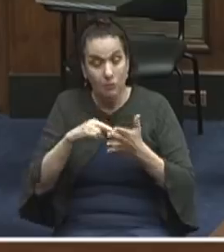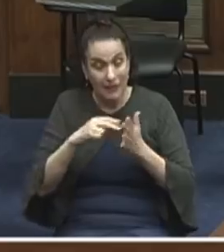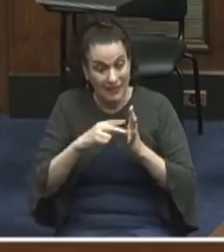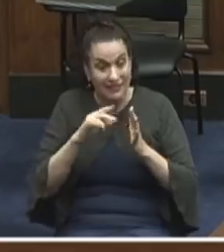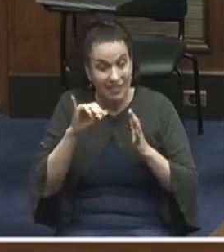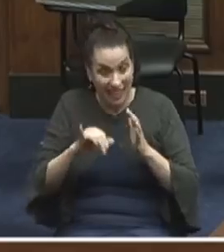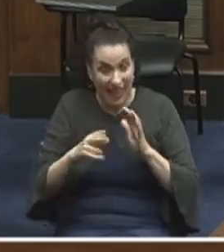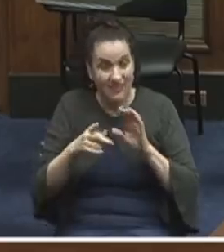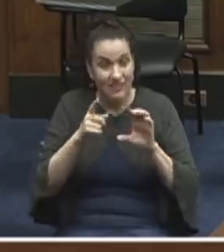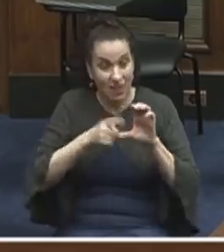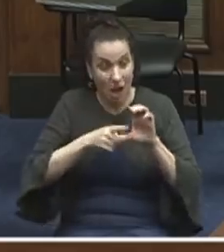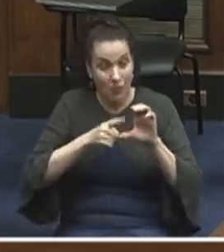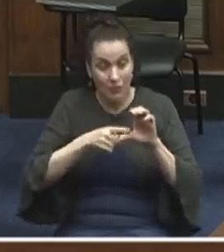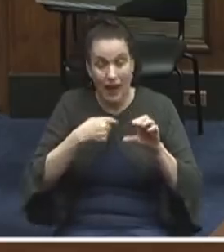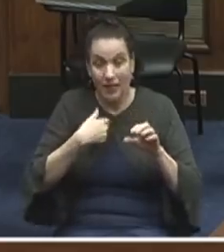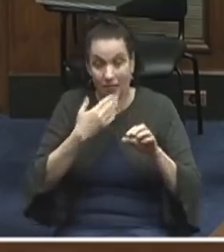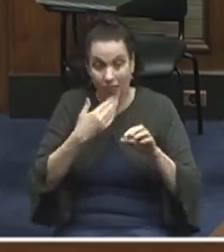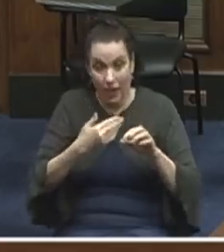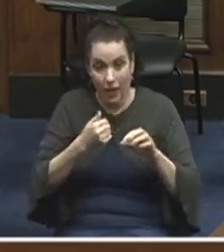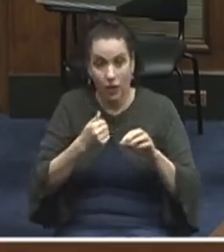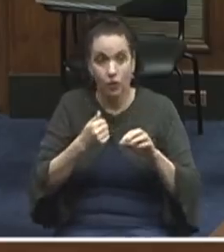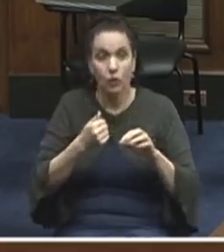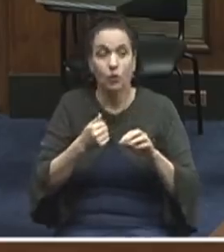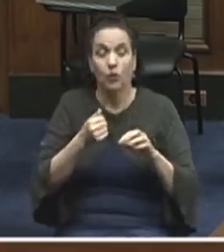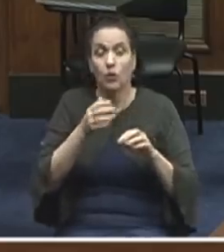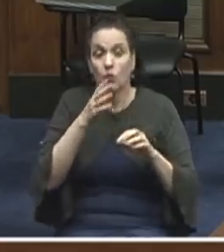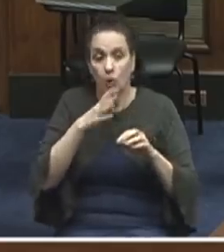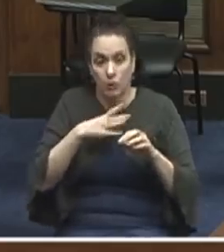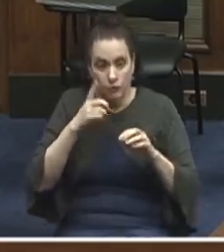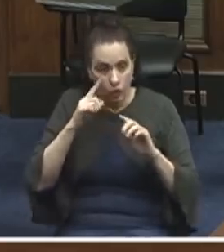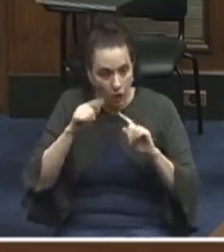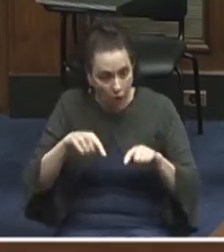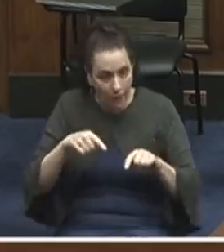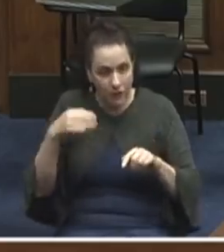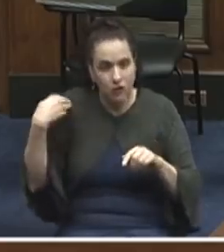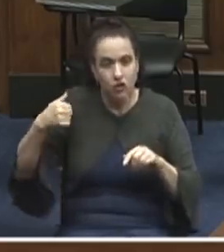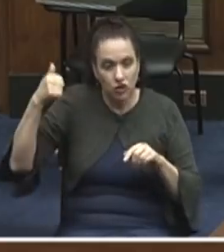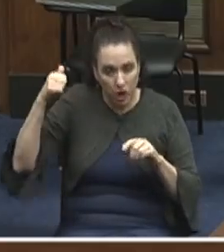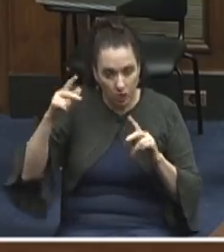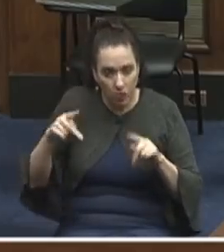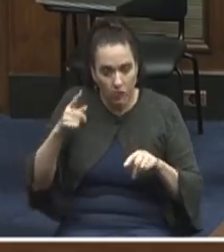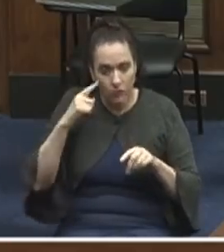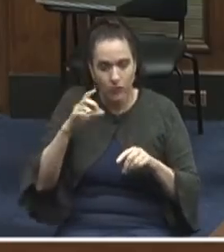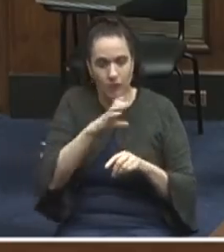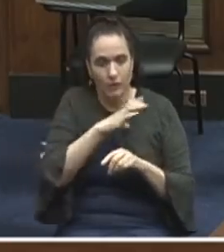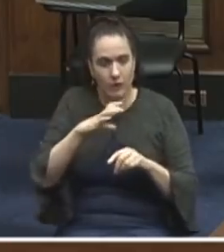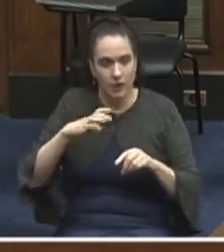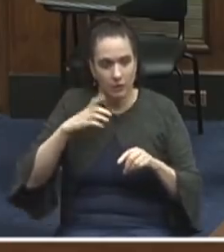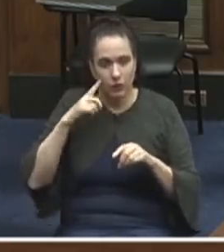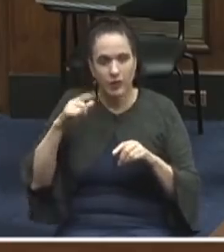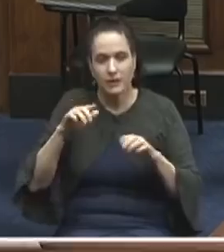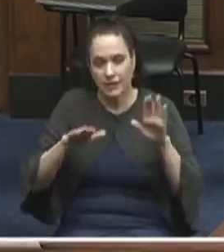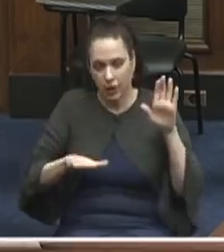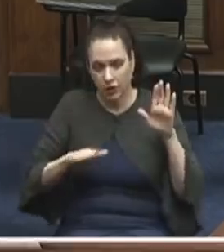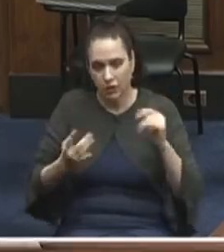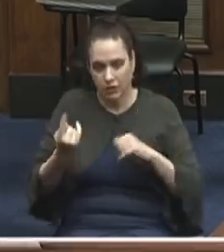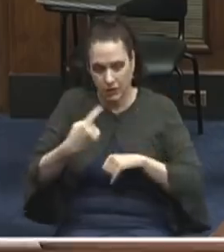I thank the gentlewoman for being here, and I thank the gentlewoman, the chairwoman of the committee, for this hearing today. Thank you.